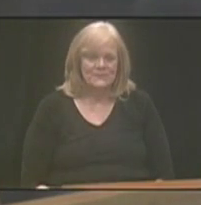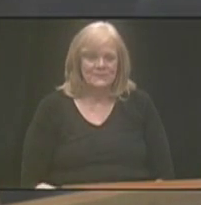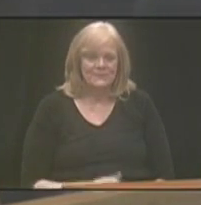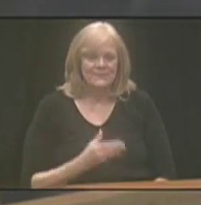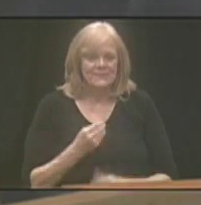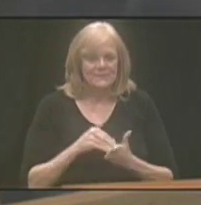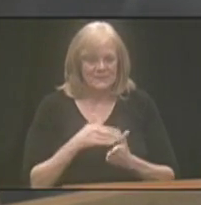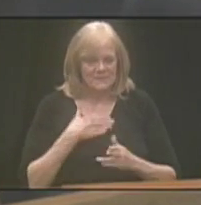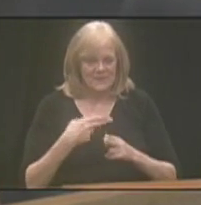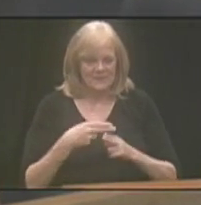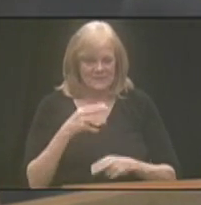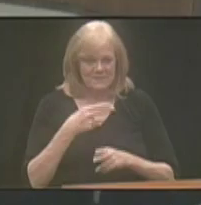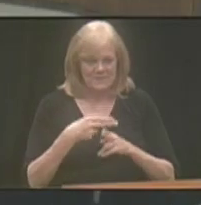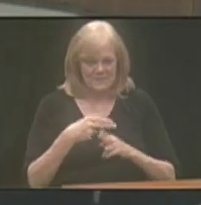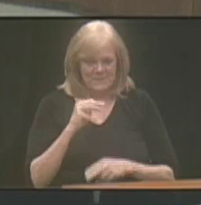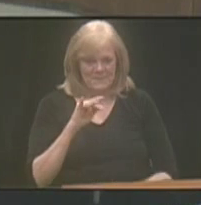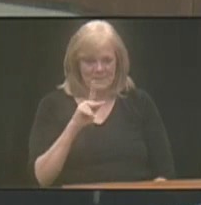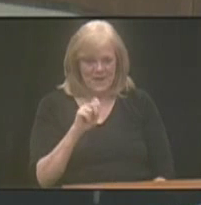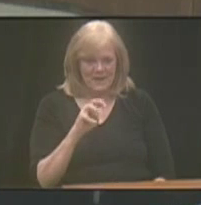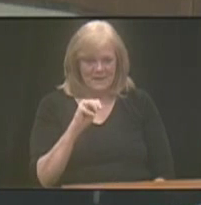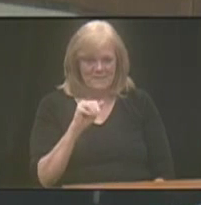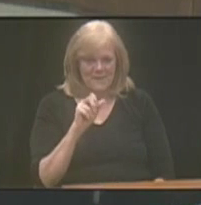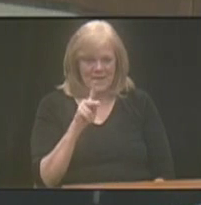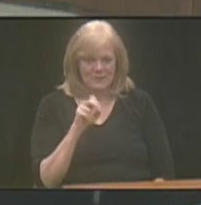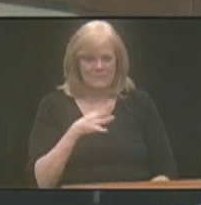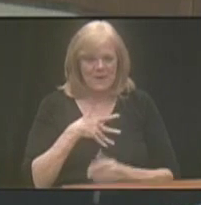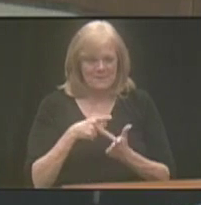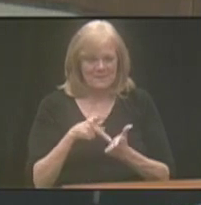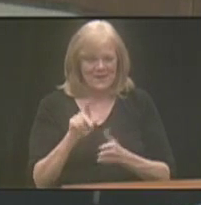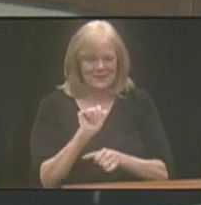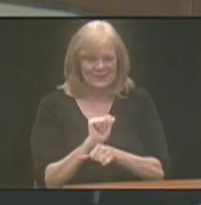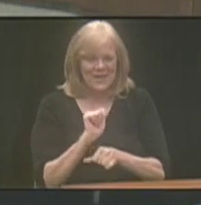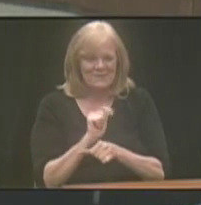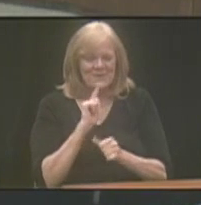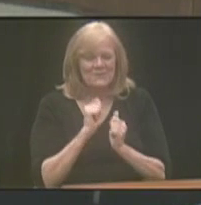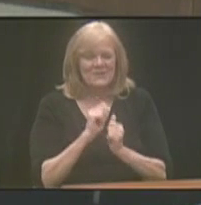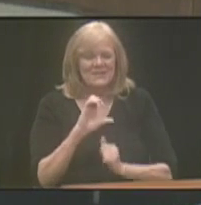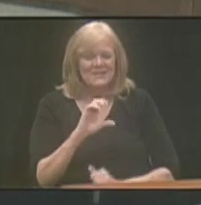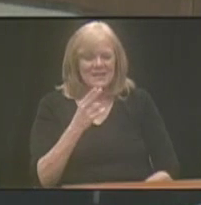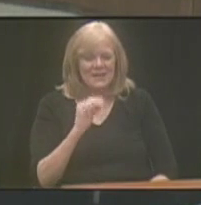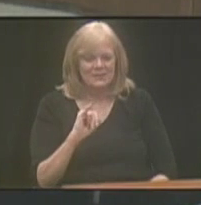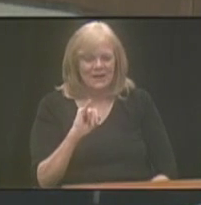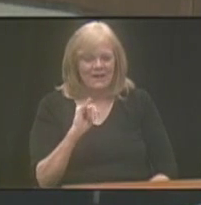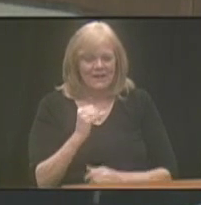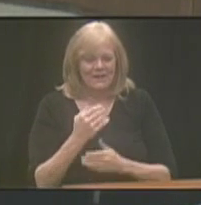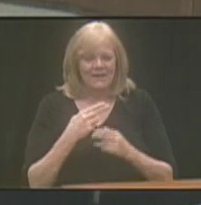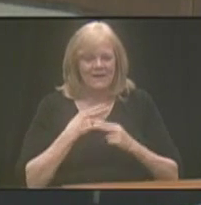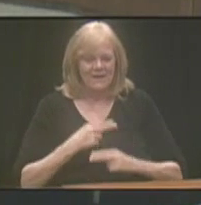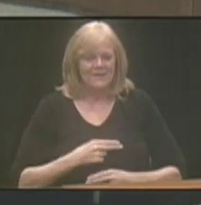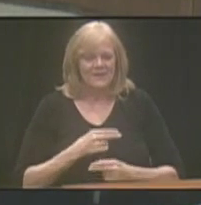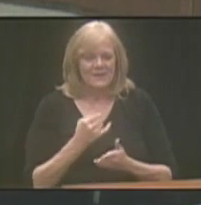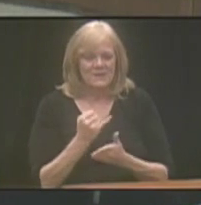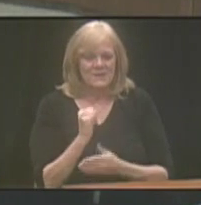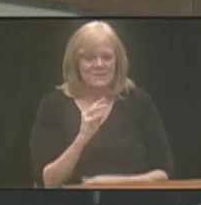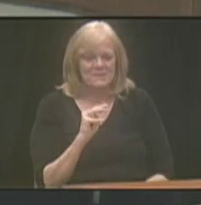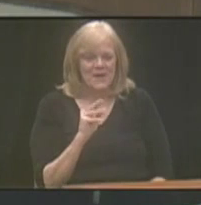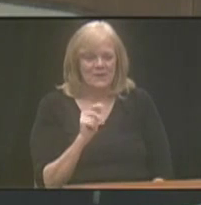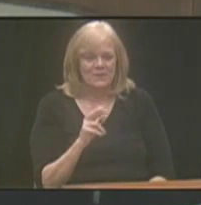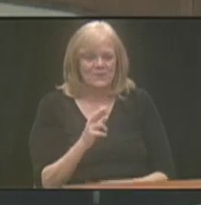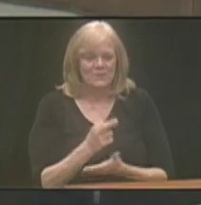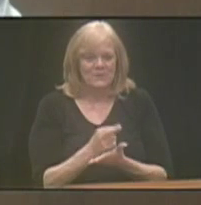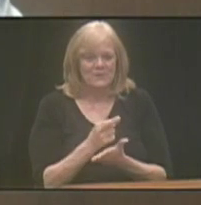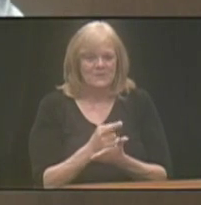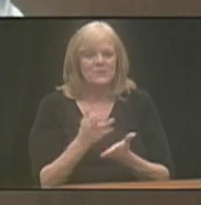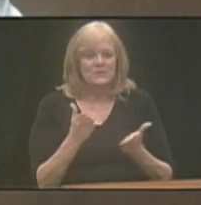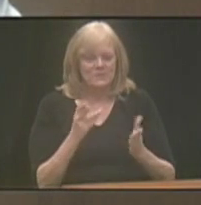And again, my name is Mike Masker. My paying job is with CHI Health, a manual rehabilitation institute where we